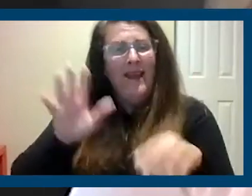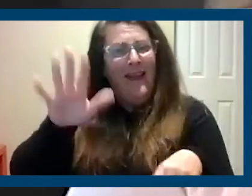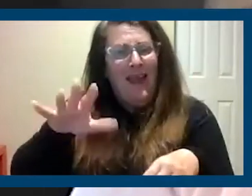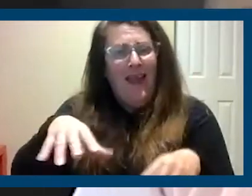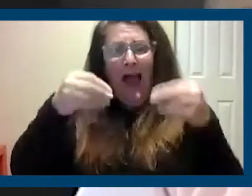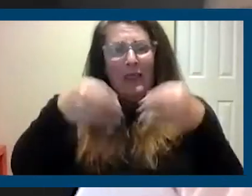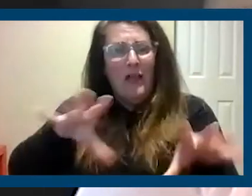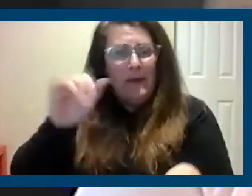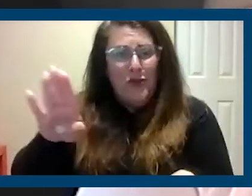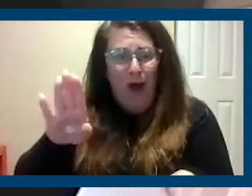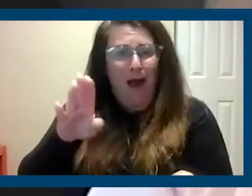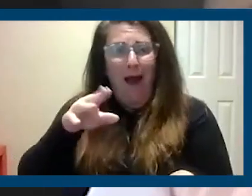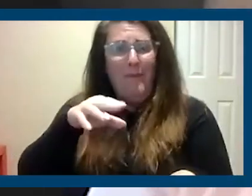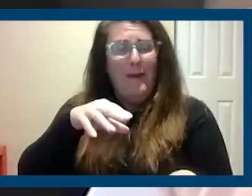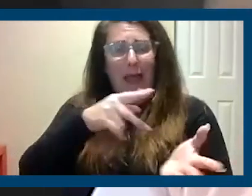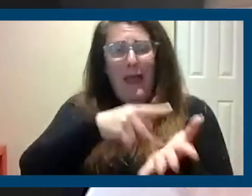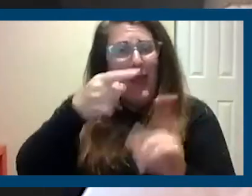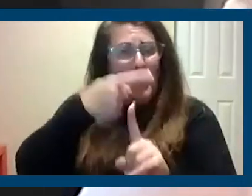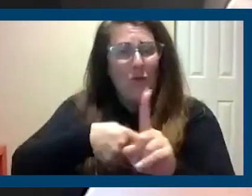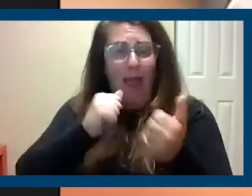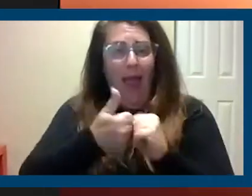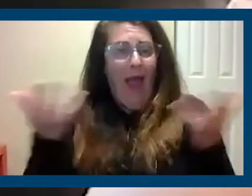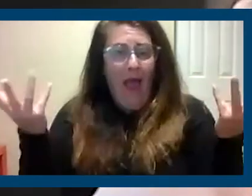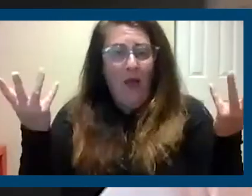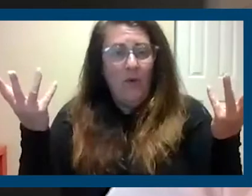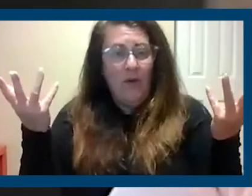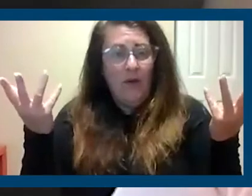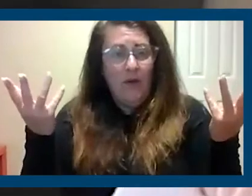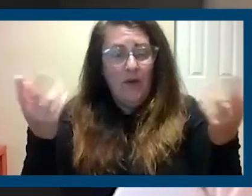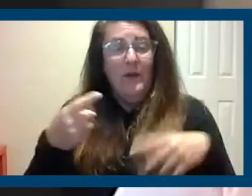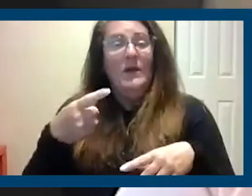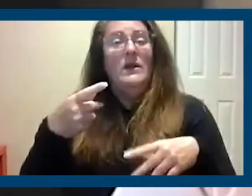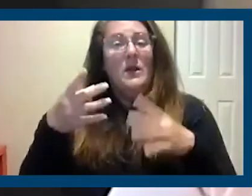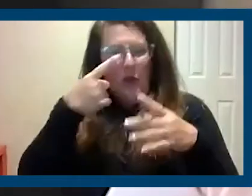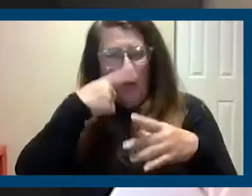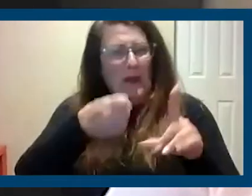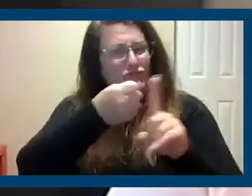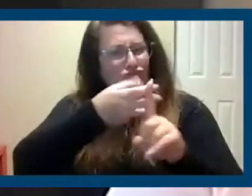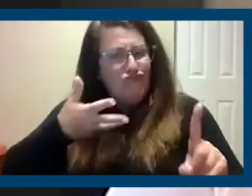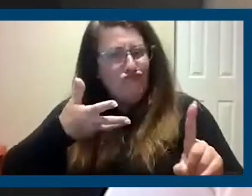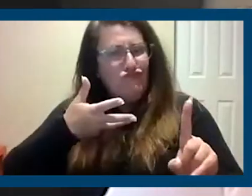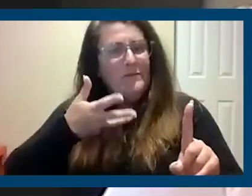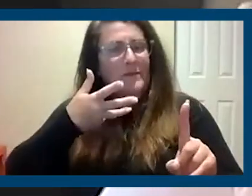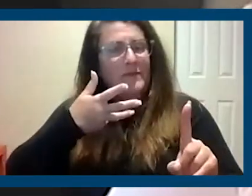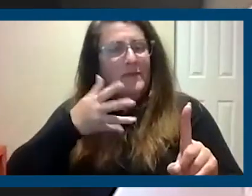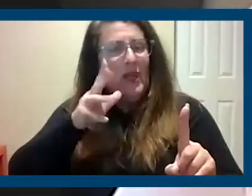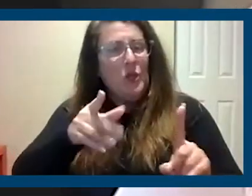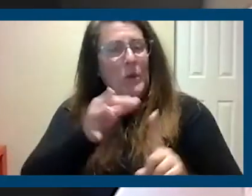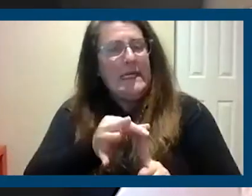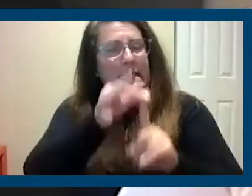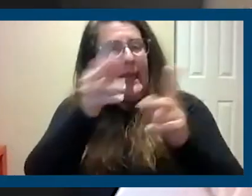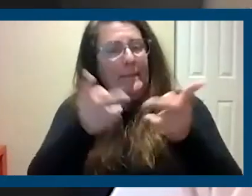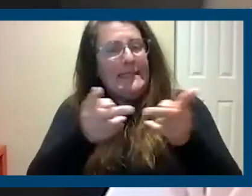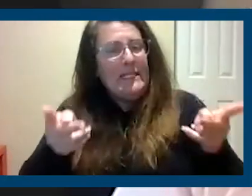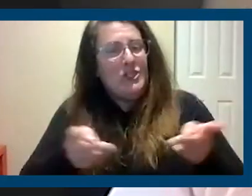job. I can't pay the rent. What is the council going to do? If you could sort of explain that experience, because I think you are in a very unique position